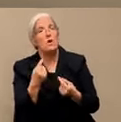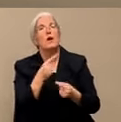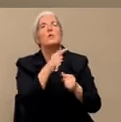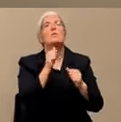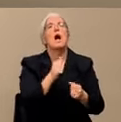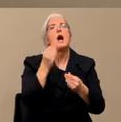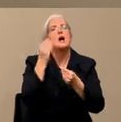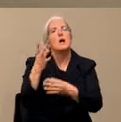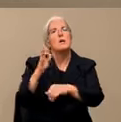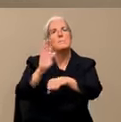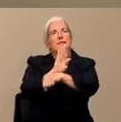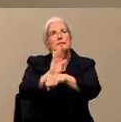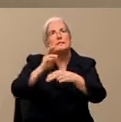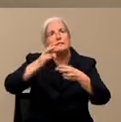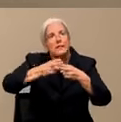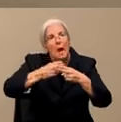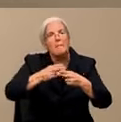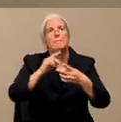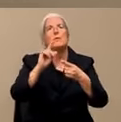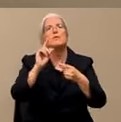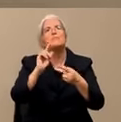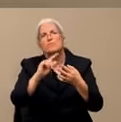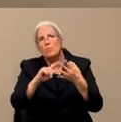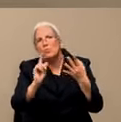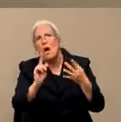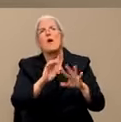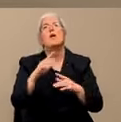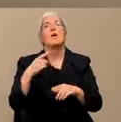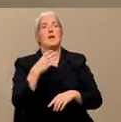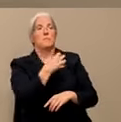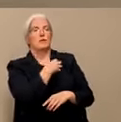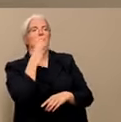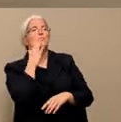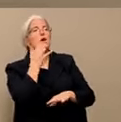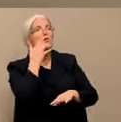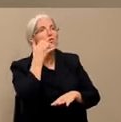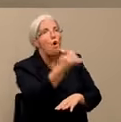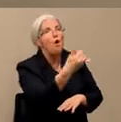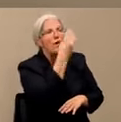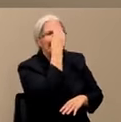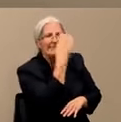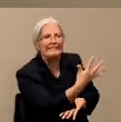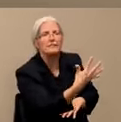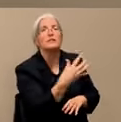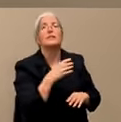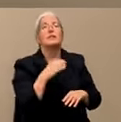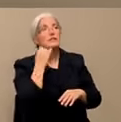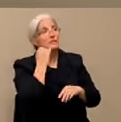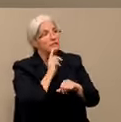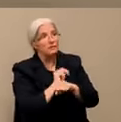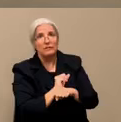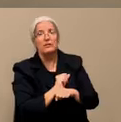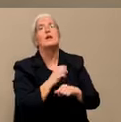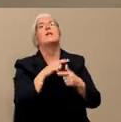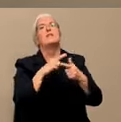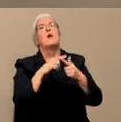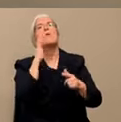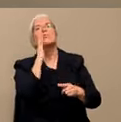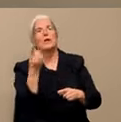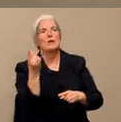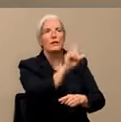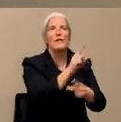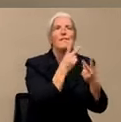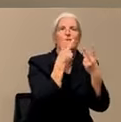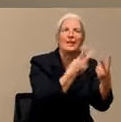The next step is going to be a visit in person with a supporting letter issued by either the appropriate cities or